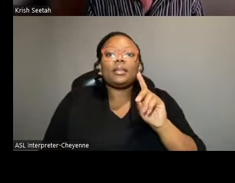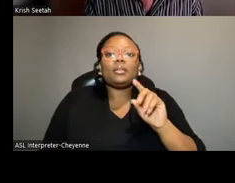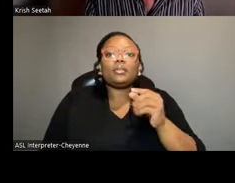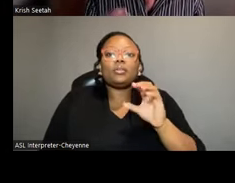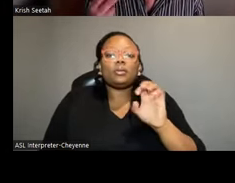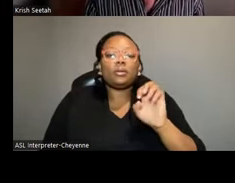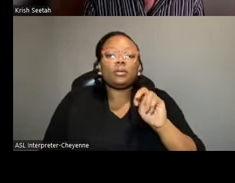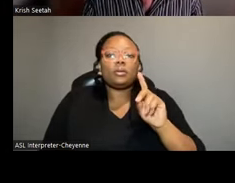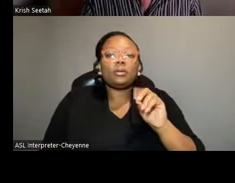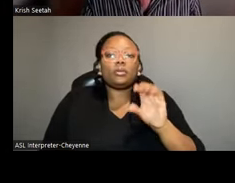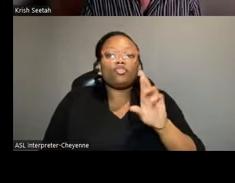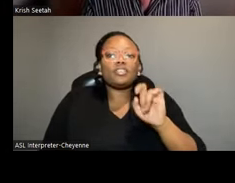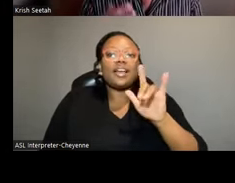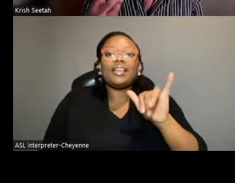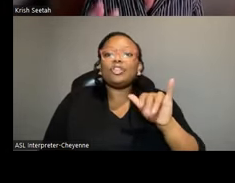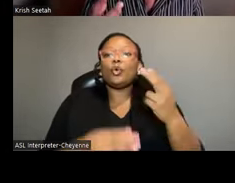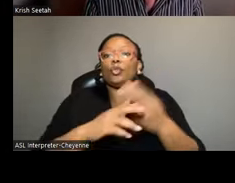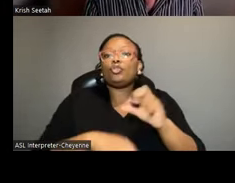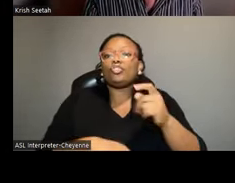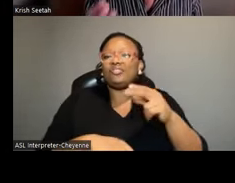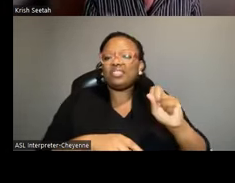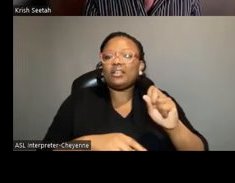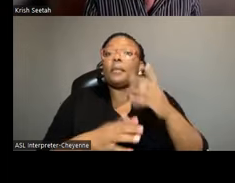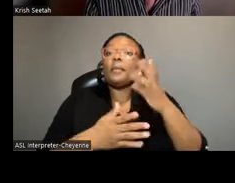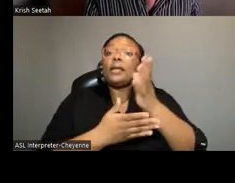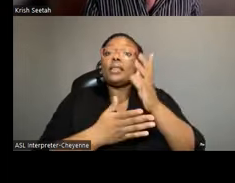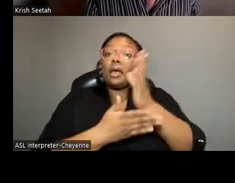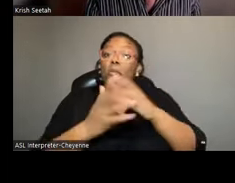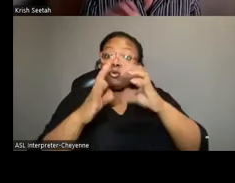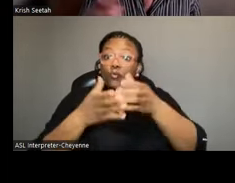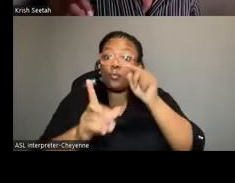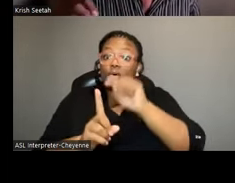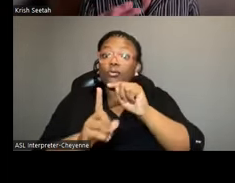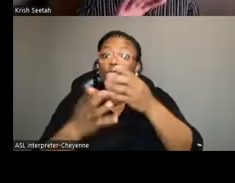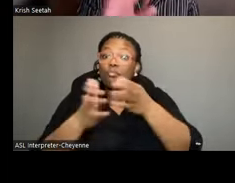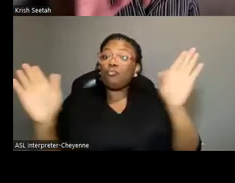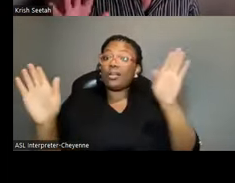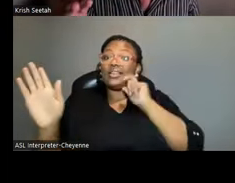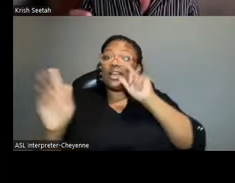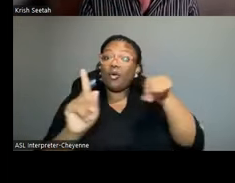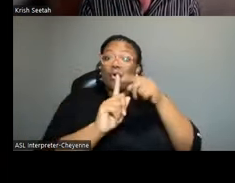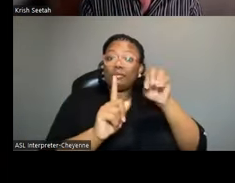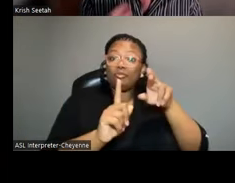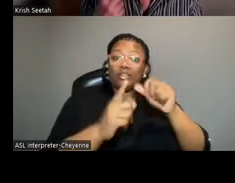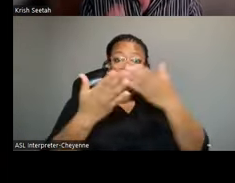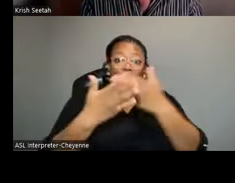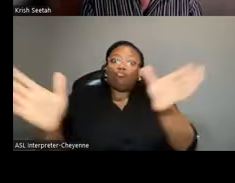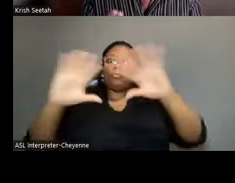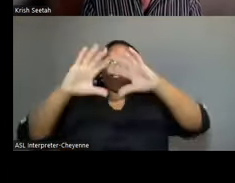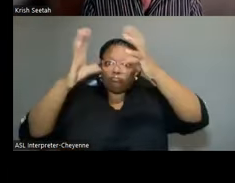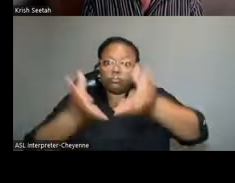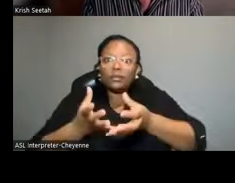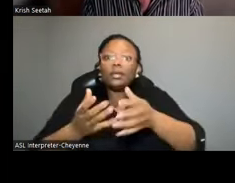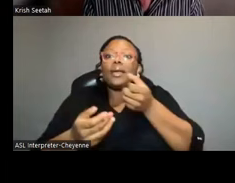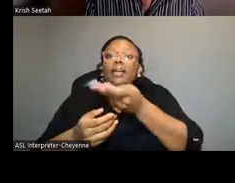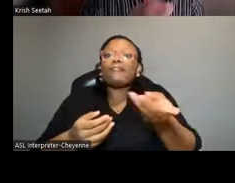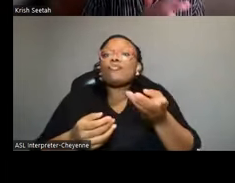use of shells. The point I want to make here is that for this part of the world, for this region broadly, not just Mauritius, the whole region, we have very few